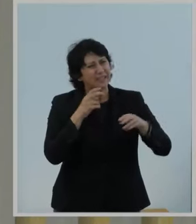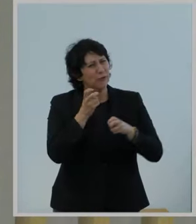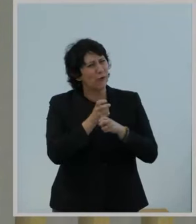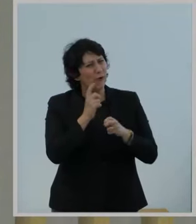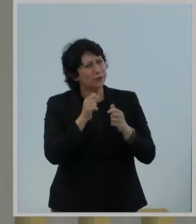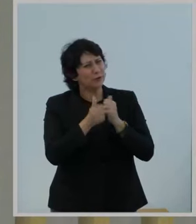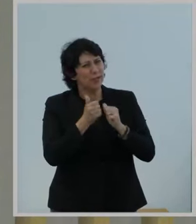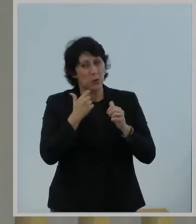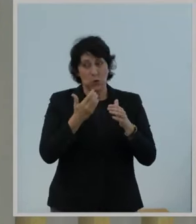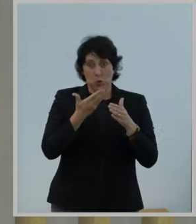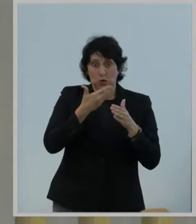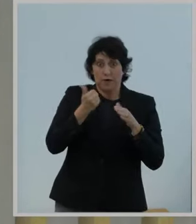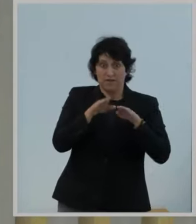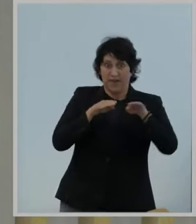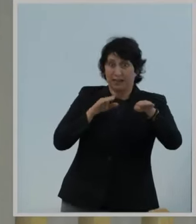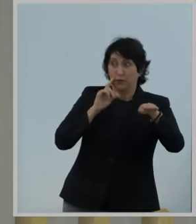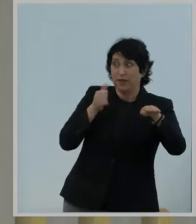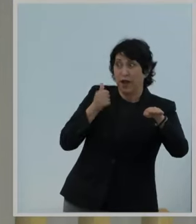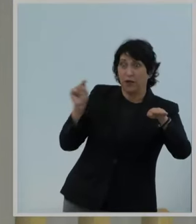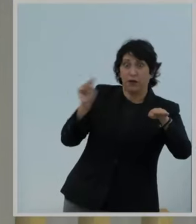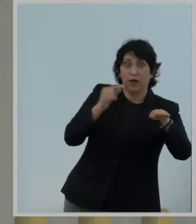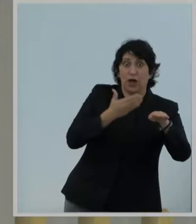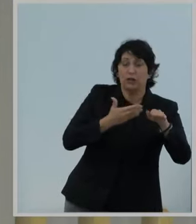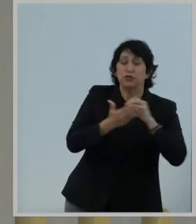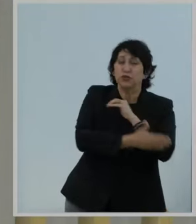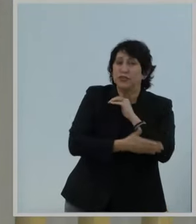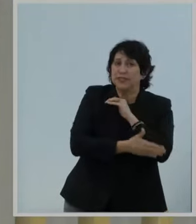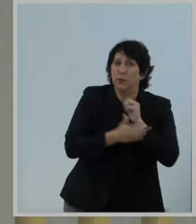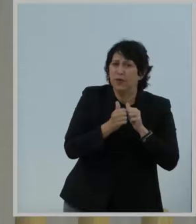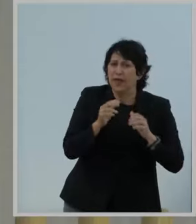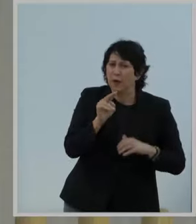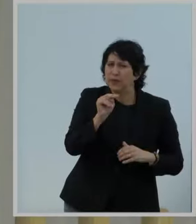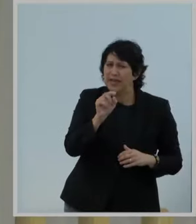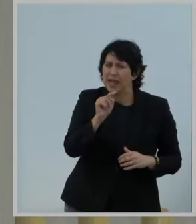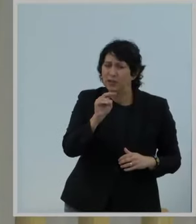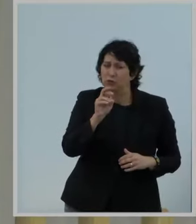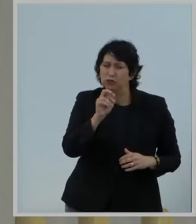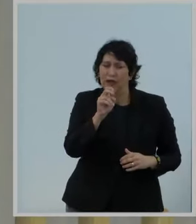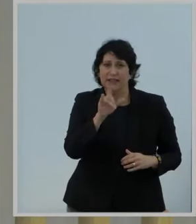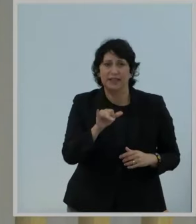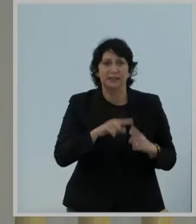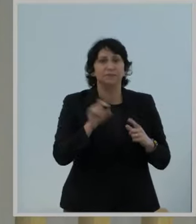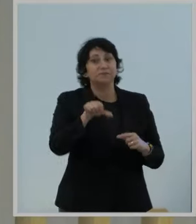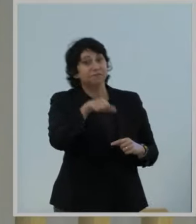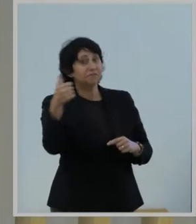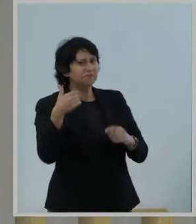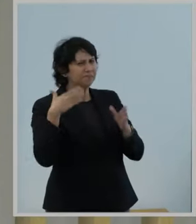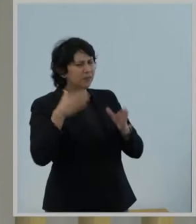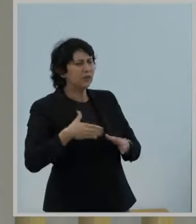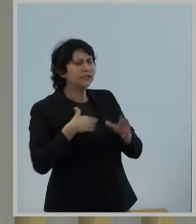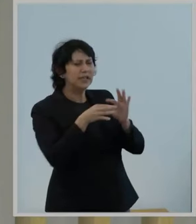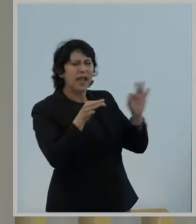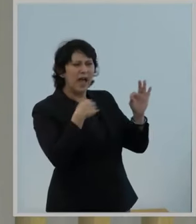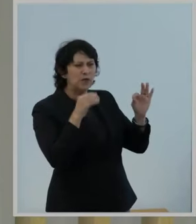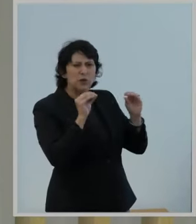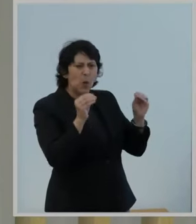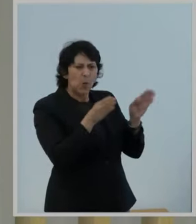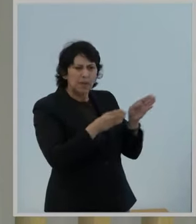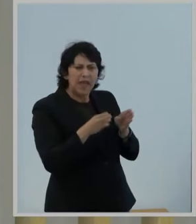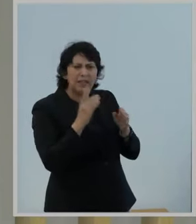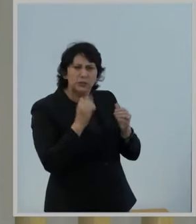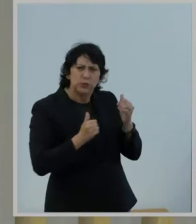with net neutrality. As for price, the chairwoman is on the record saying that she has no plans to regulate prices under Title II.